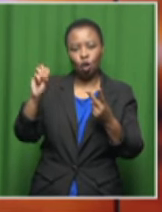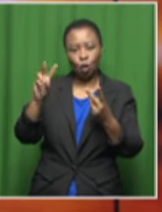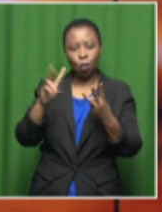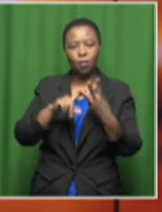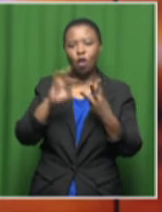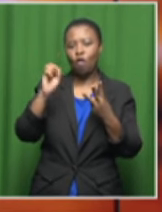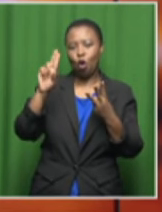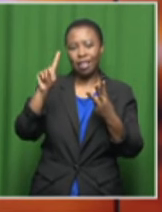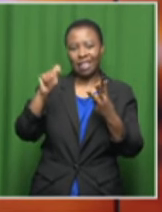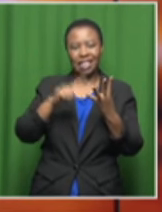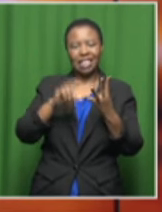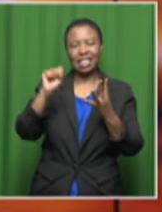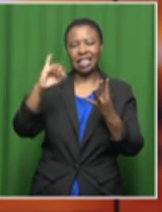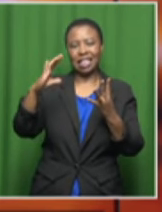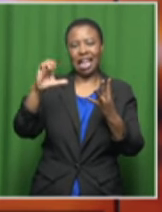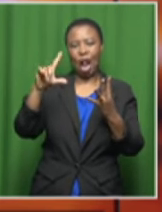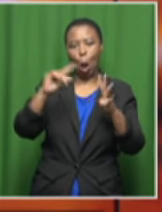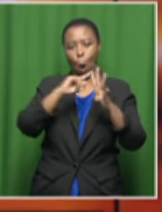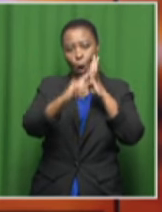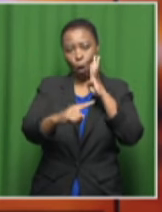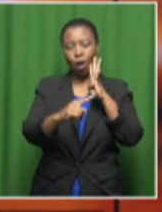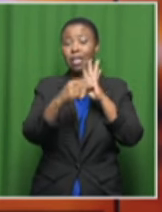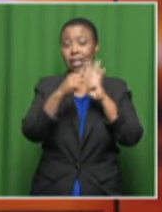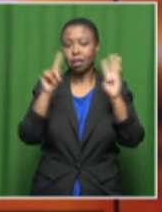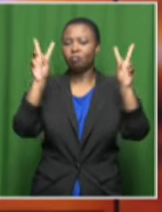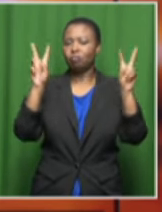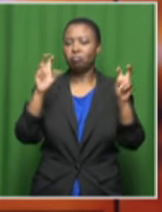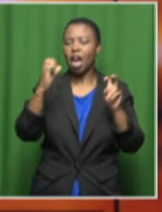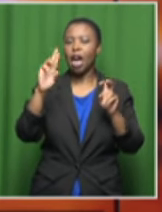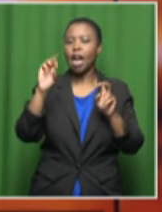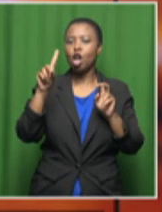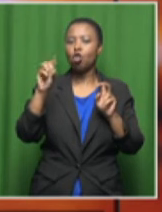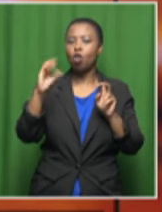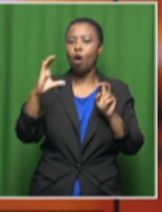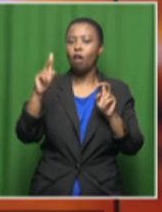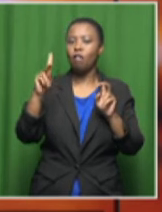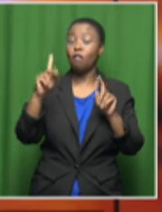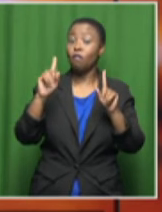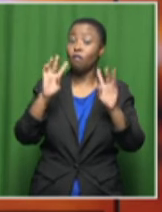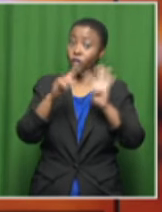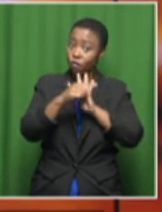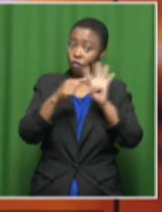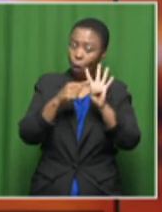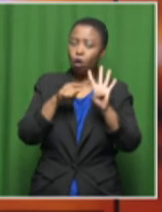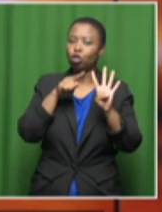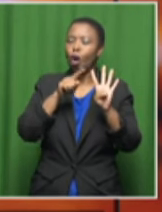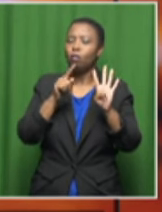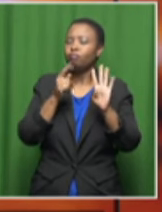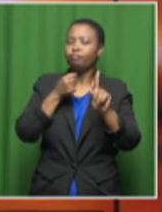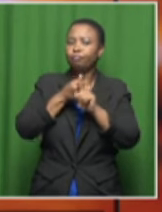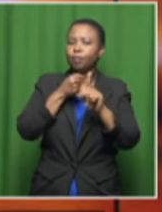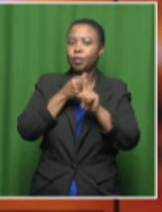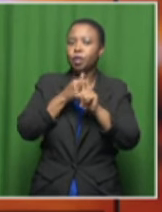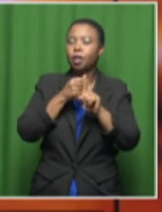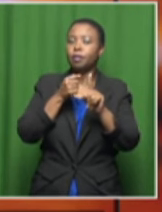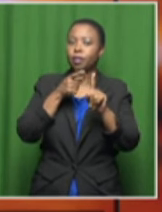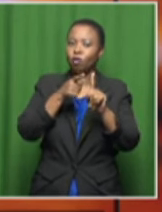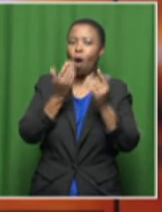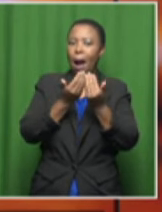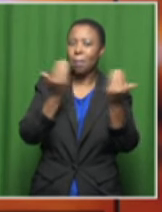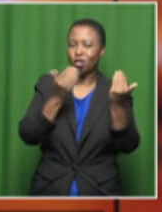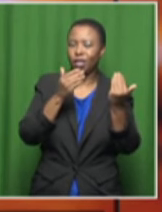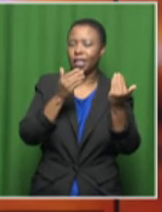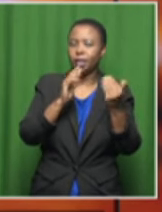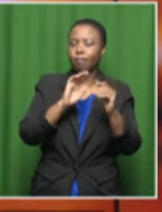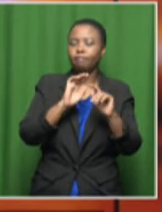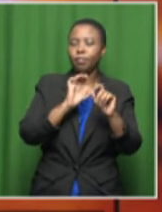Stelom Sauli, who are known as the Cradock Four. Now, the anti-apartheid activists were allegedly killed by the apartheid security